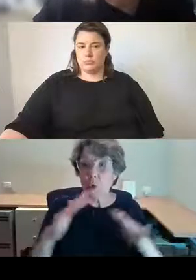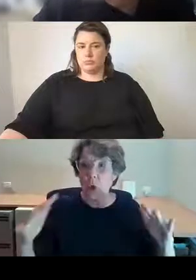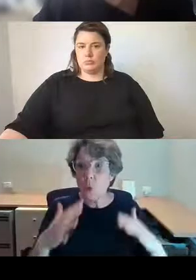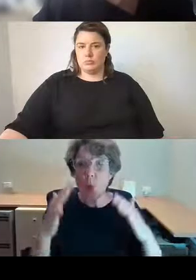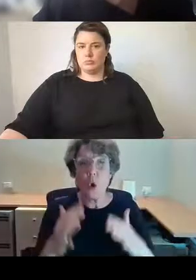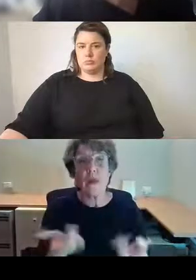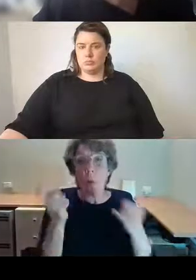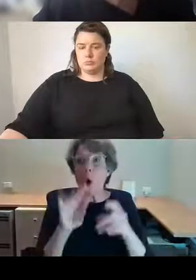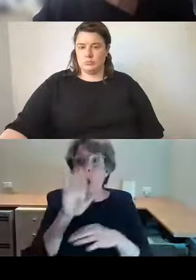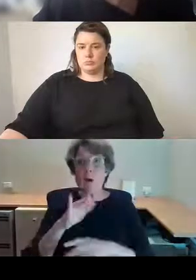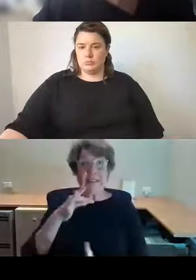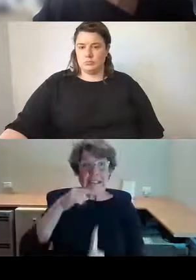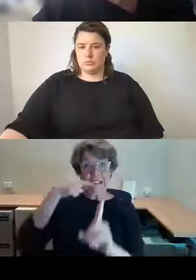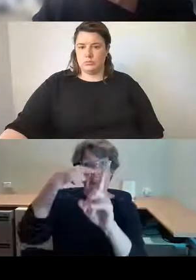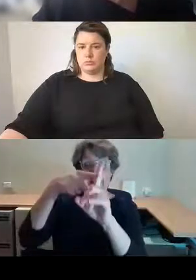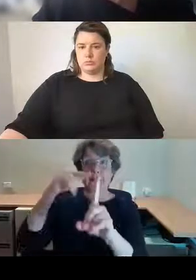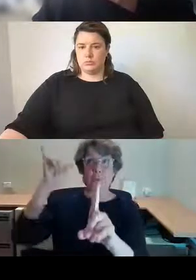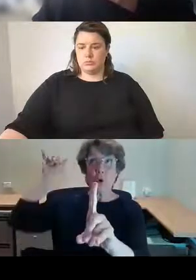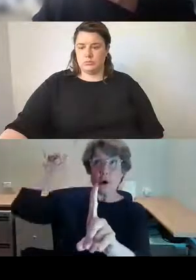target for an air attack.